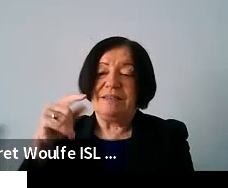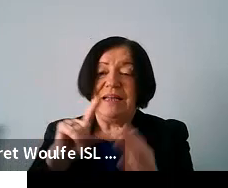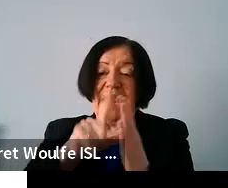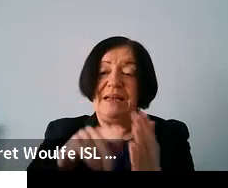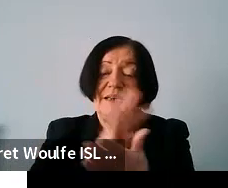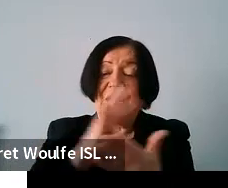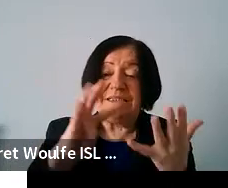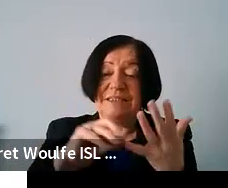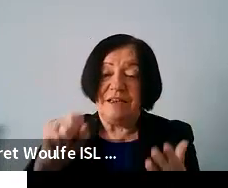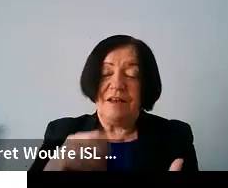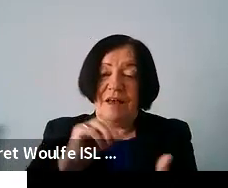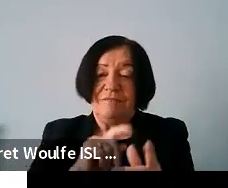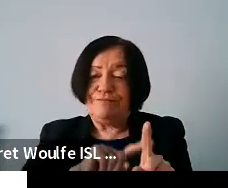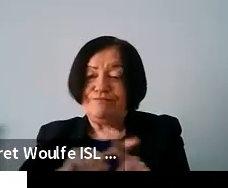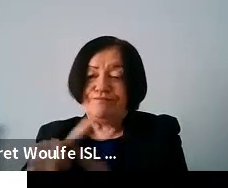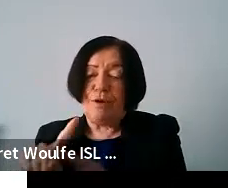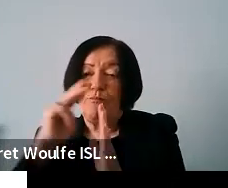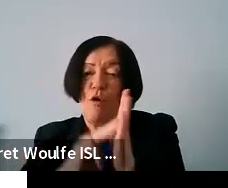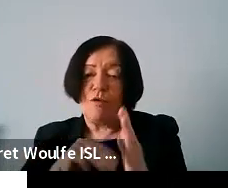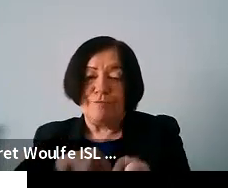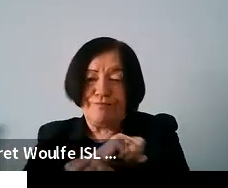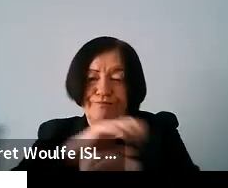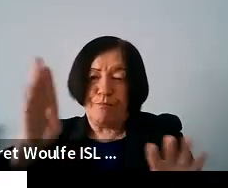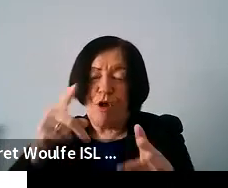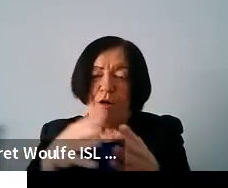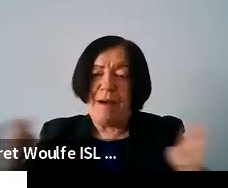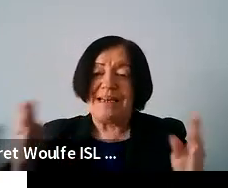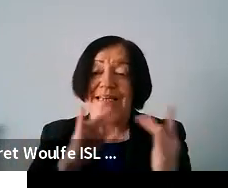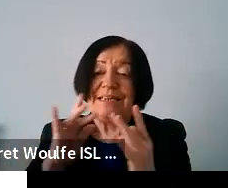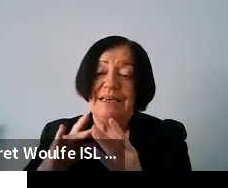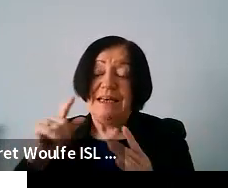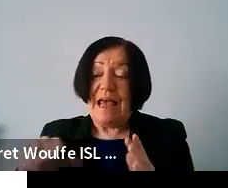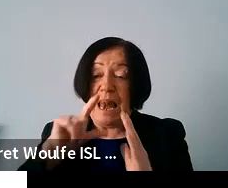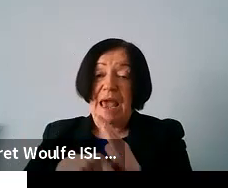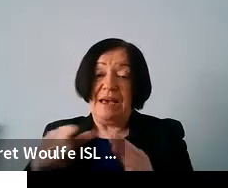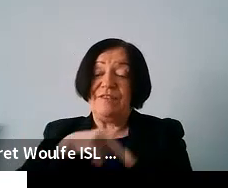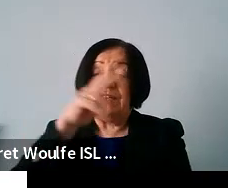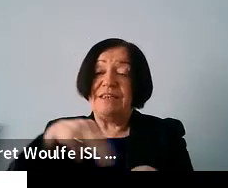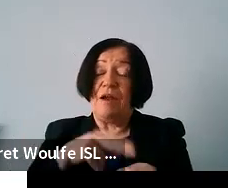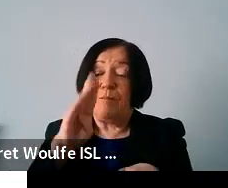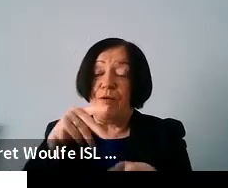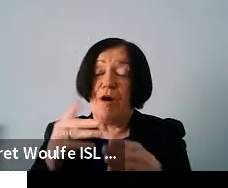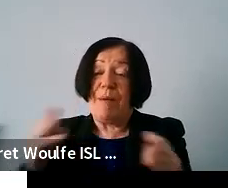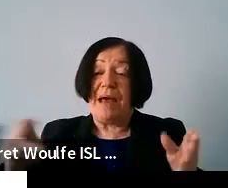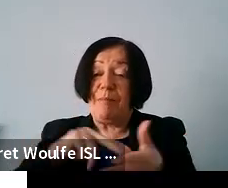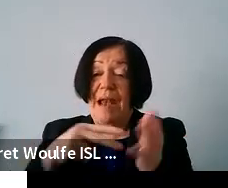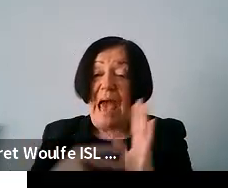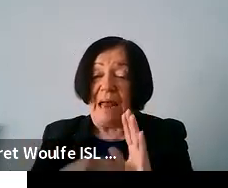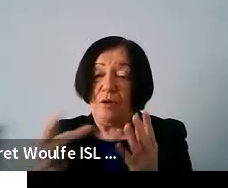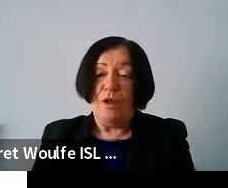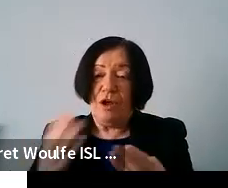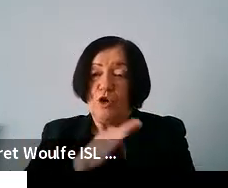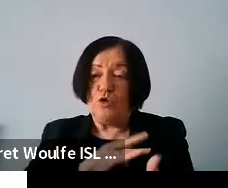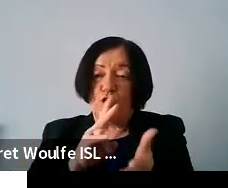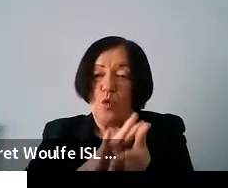so we've had a number of programs to roll out broadband connections the latest is the national broadband plan it will bring good